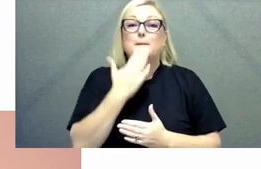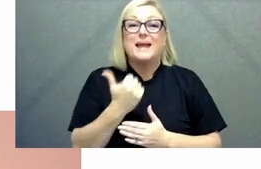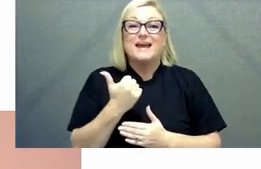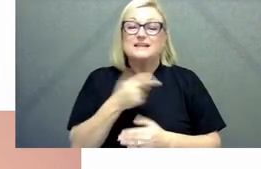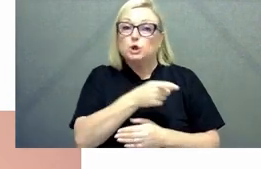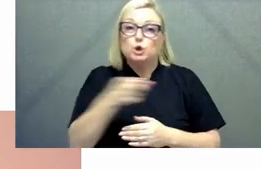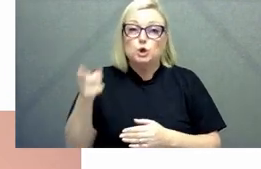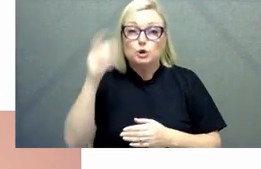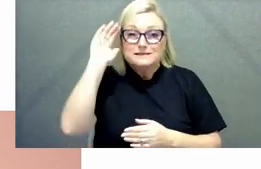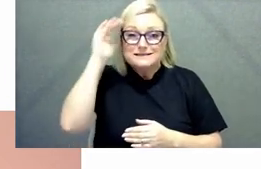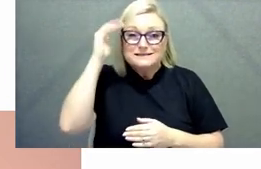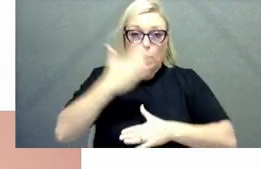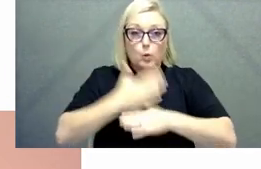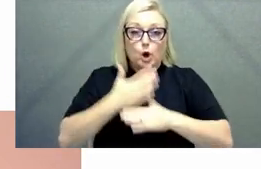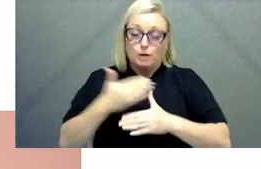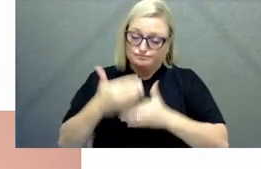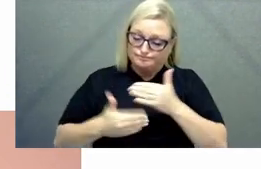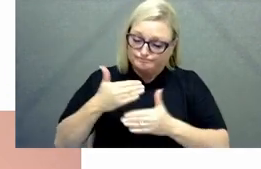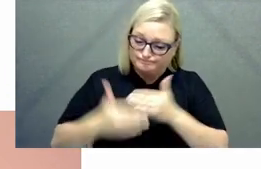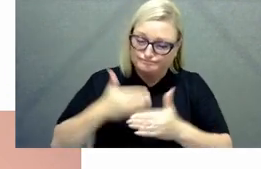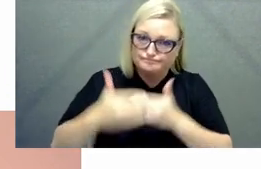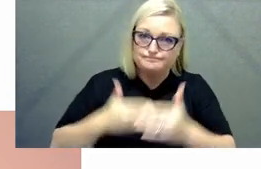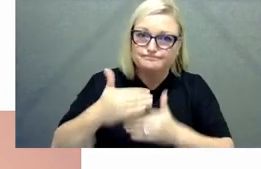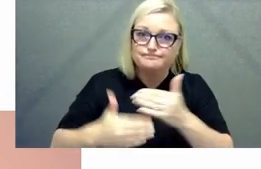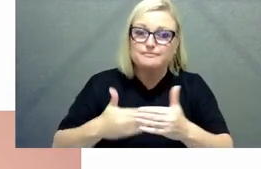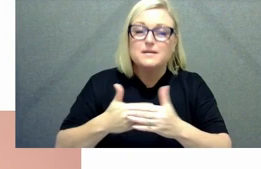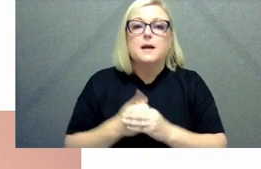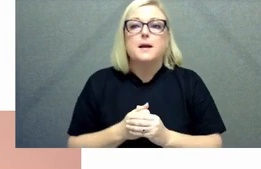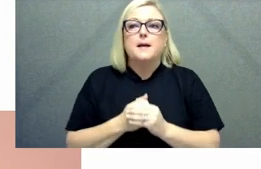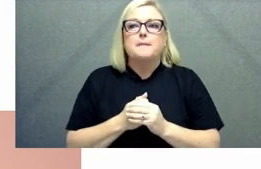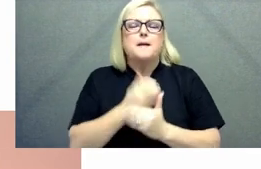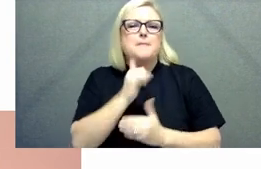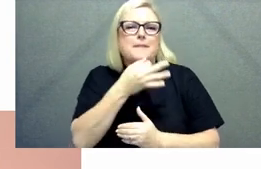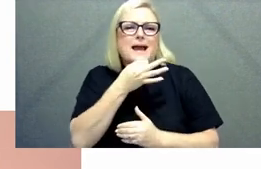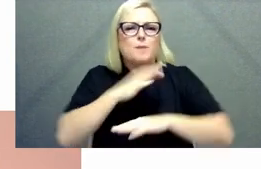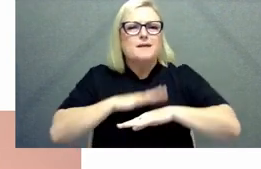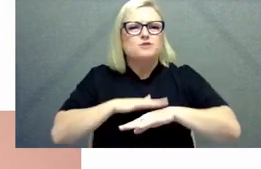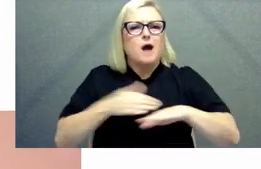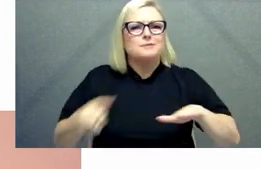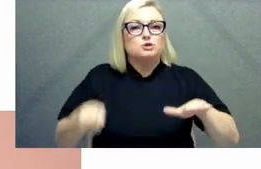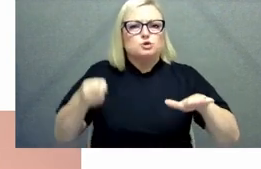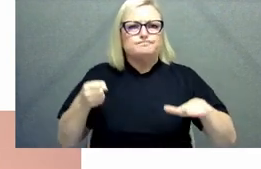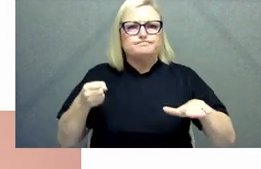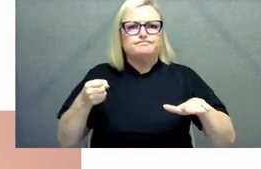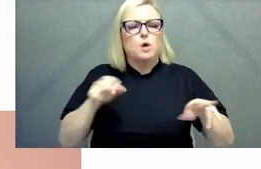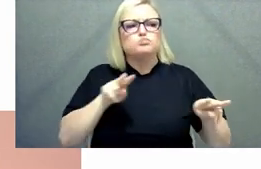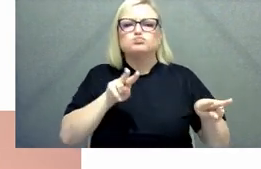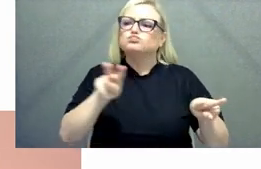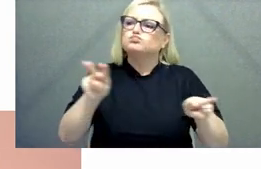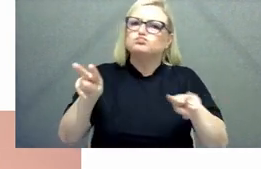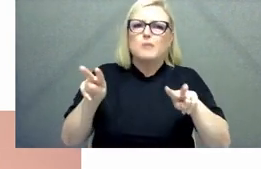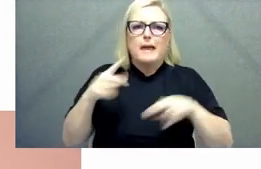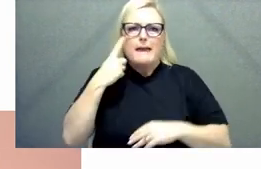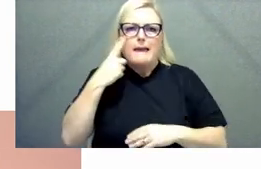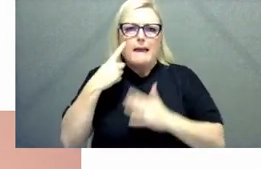that you do in your own areas but also to take a little bit of time to look around to see what else is being developed in the public